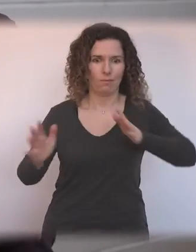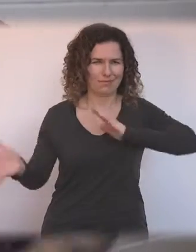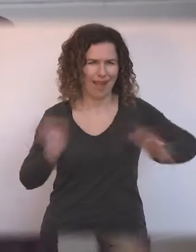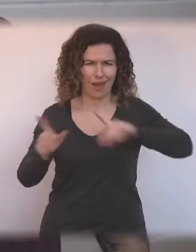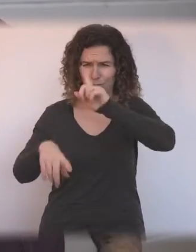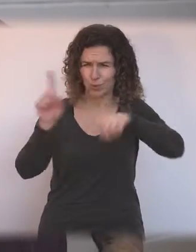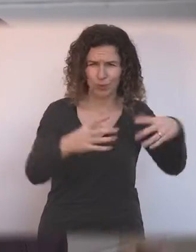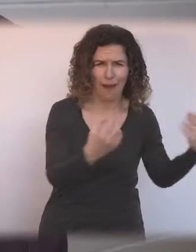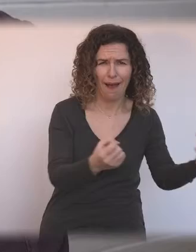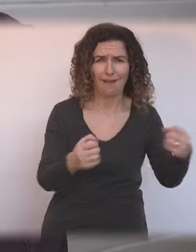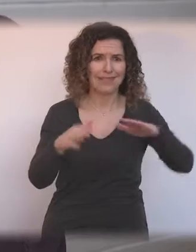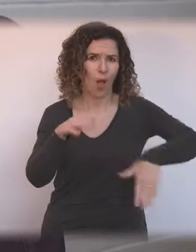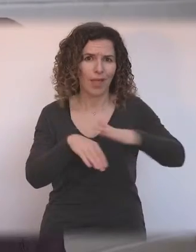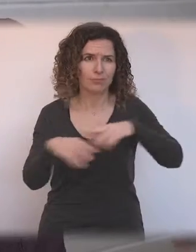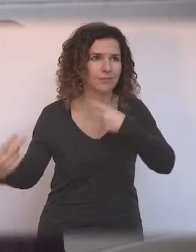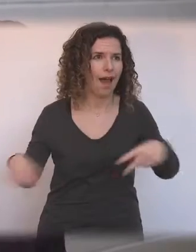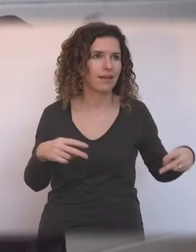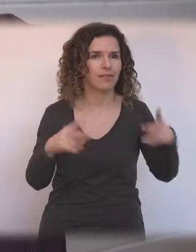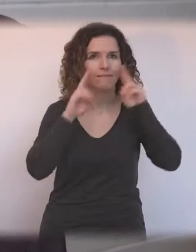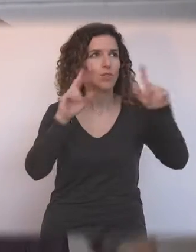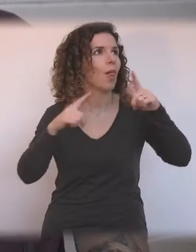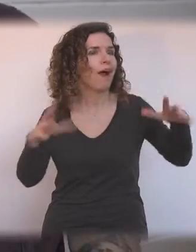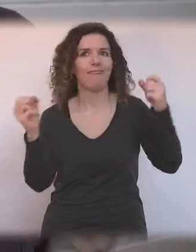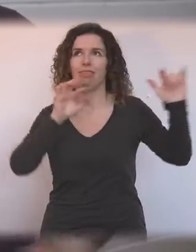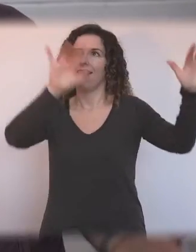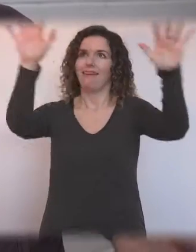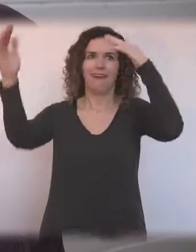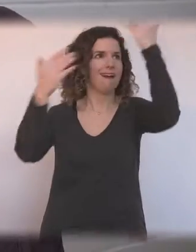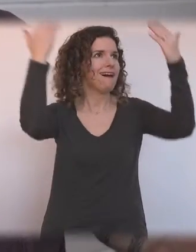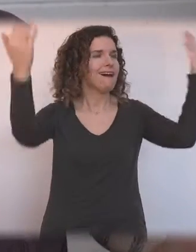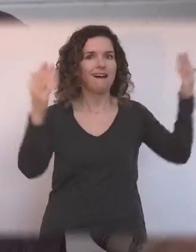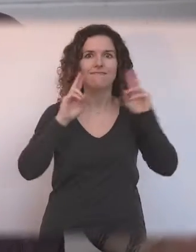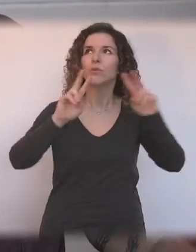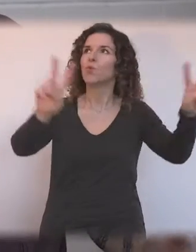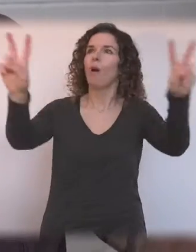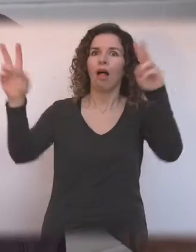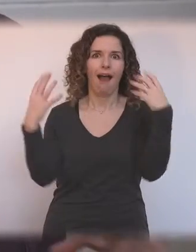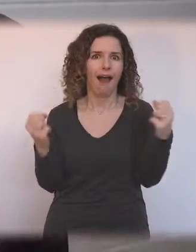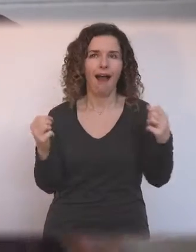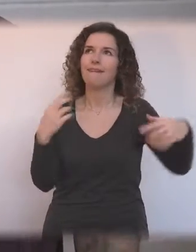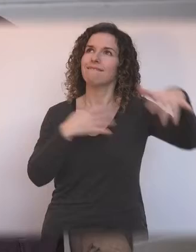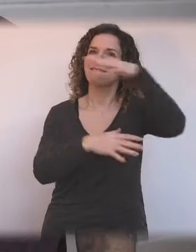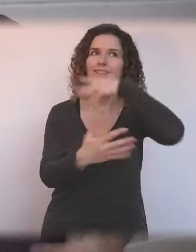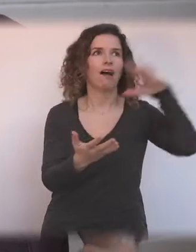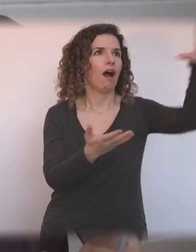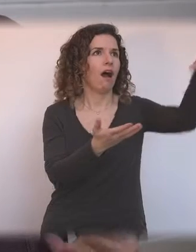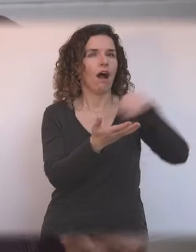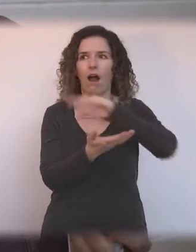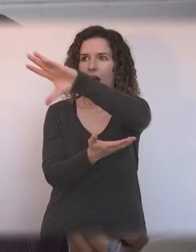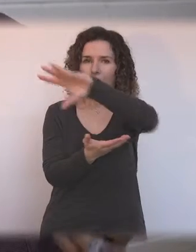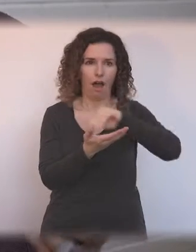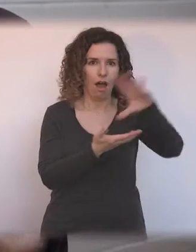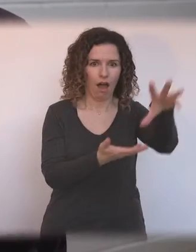to South Asian dance, through to visual languages, signages, whatever. just, it is around us and it's just taking that and doing